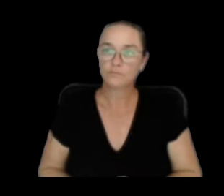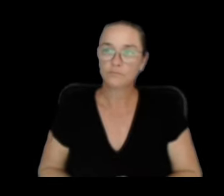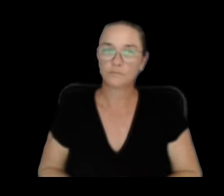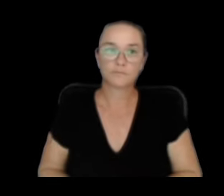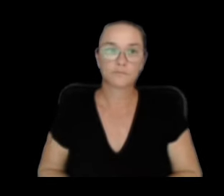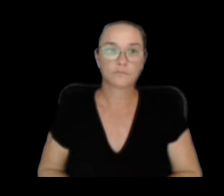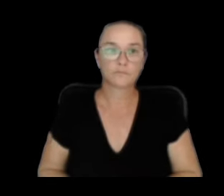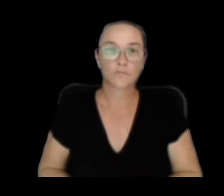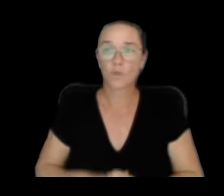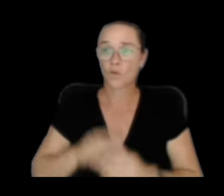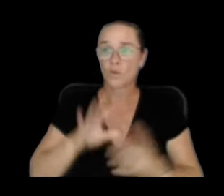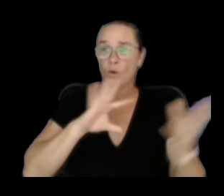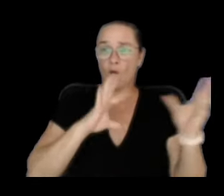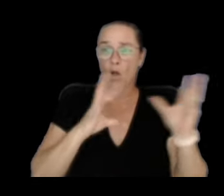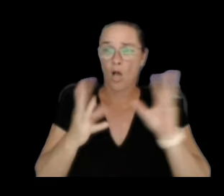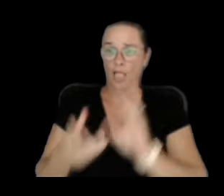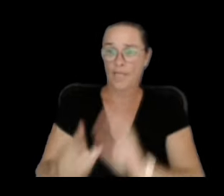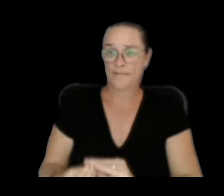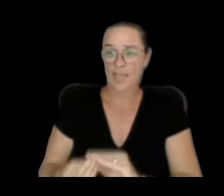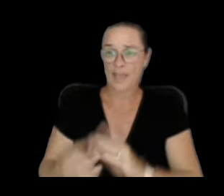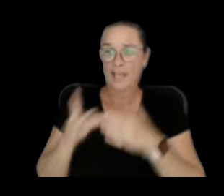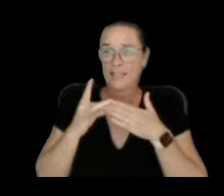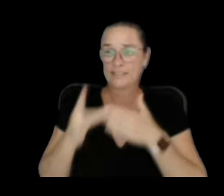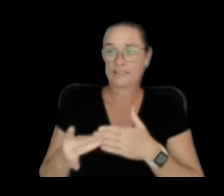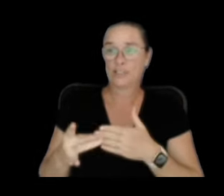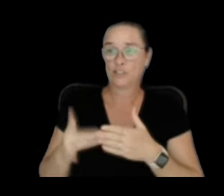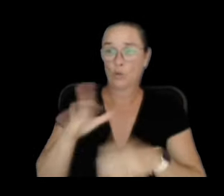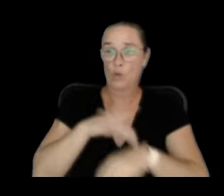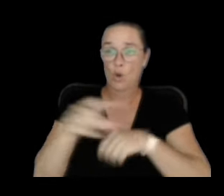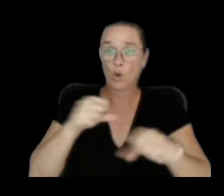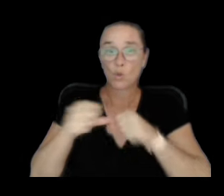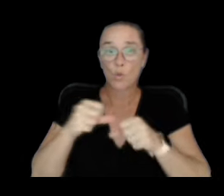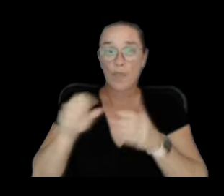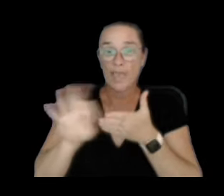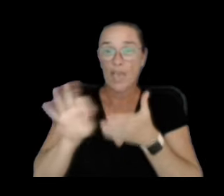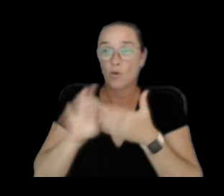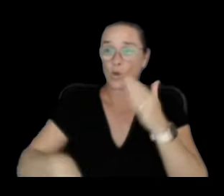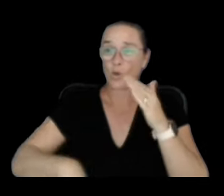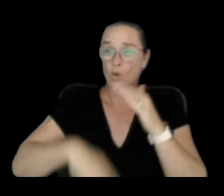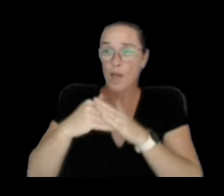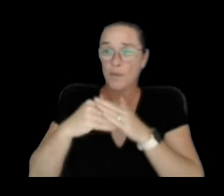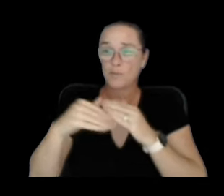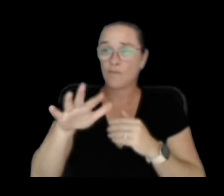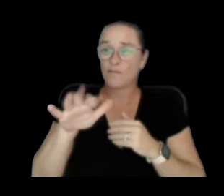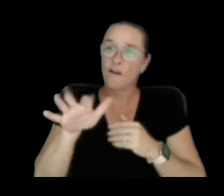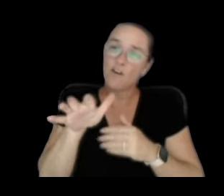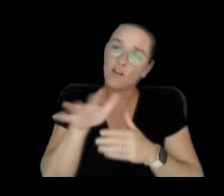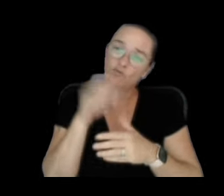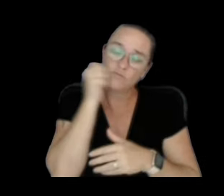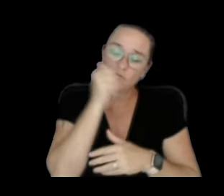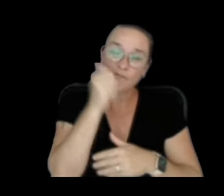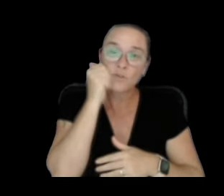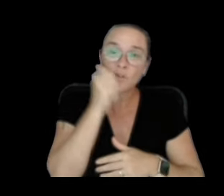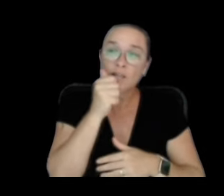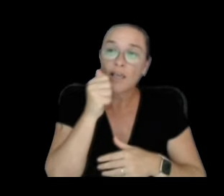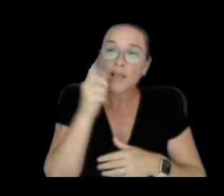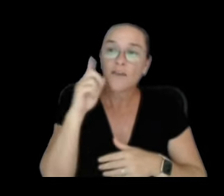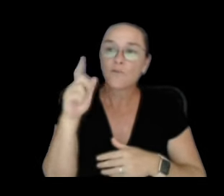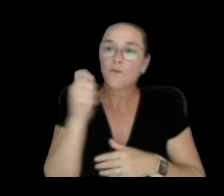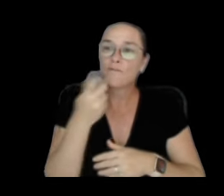So all this has led to earthquake counts that are close to 500 per day over the last couple of days,